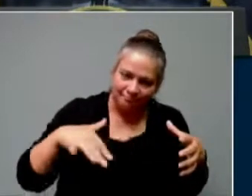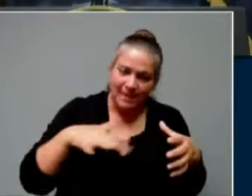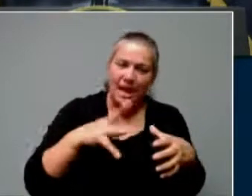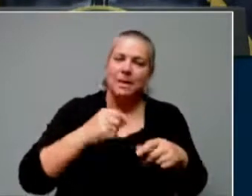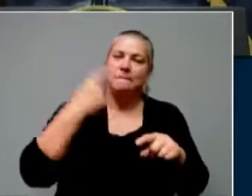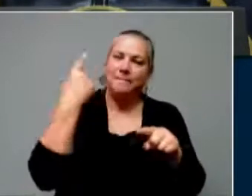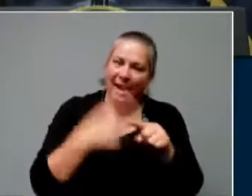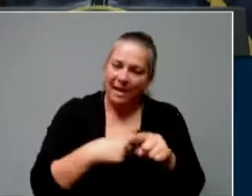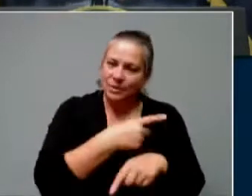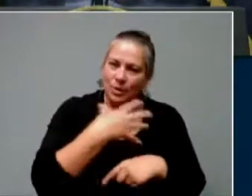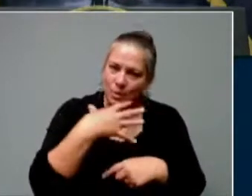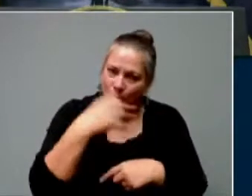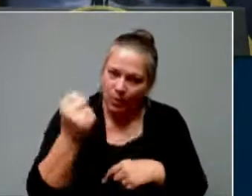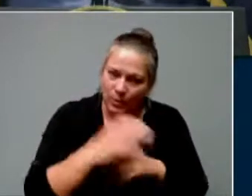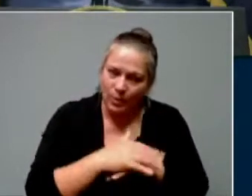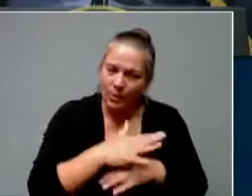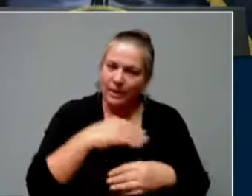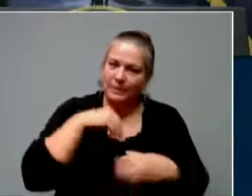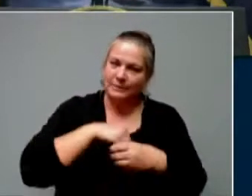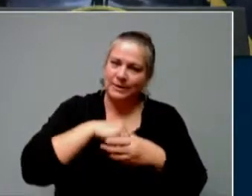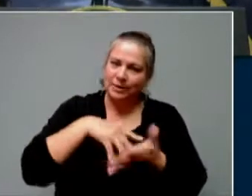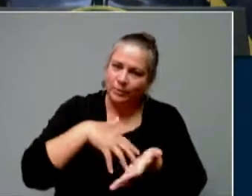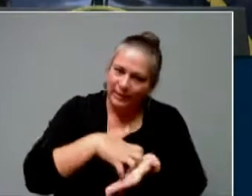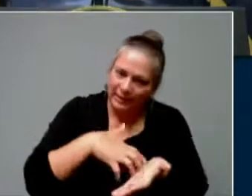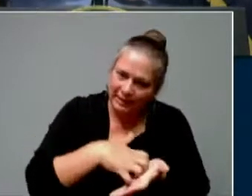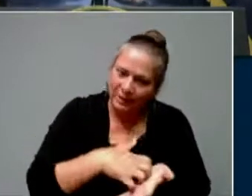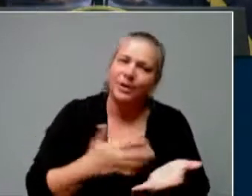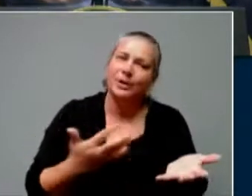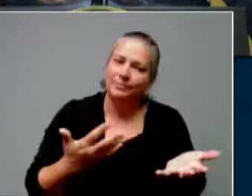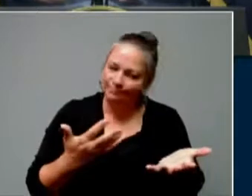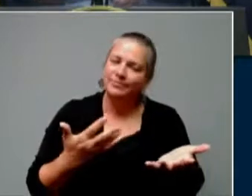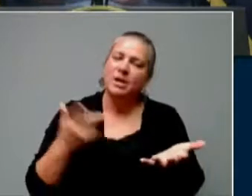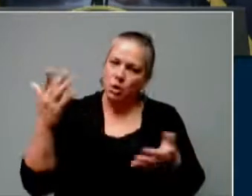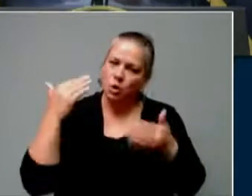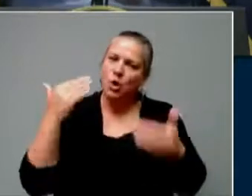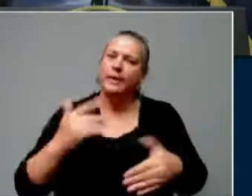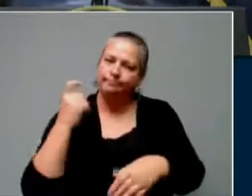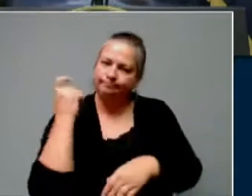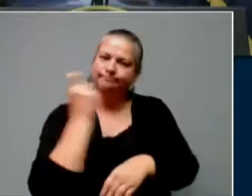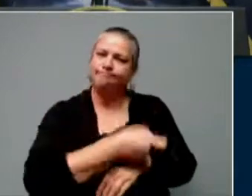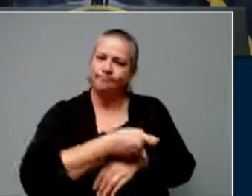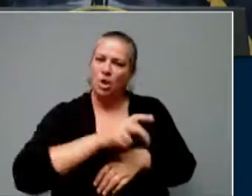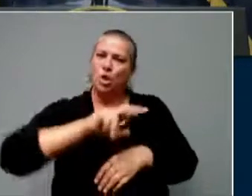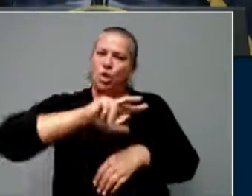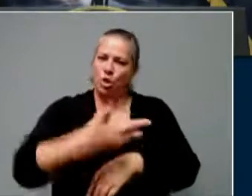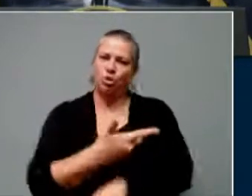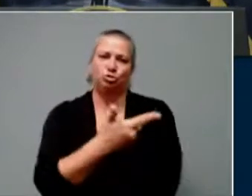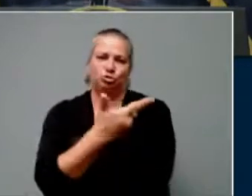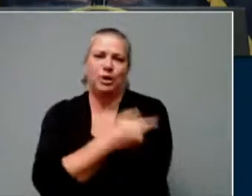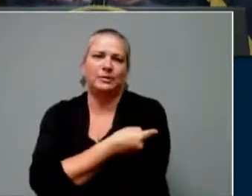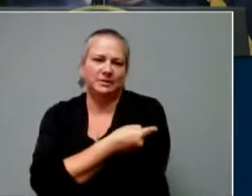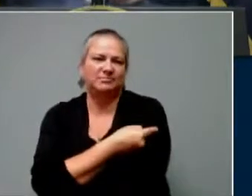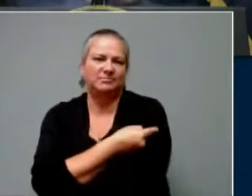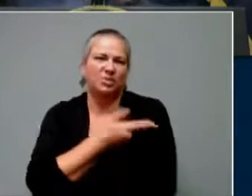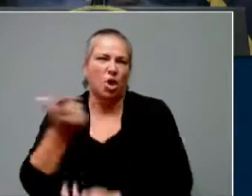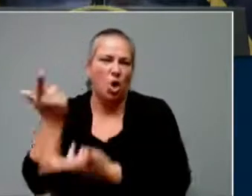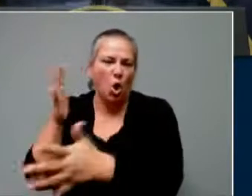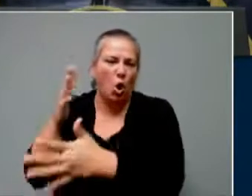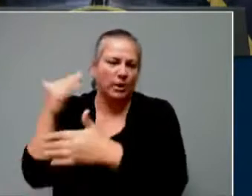nursing home are going to be eligible for vaccination for a third dose and will be offered a third dose. And that is already underway. Now and beginning